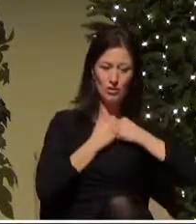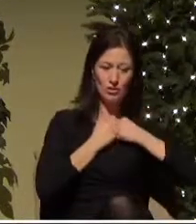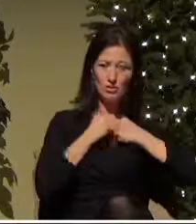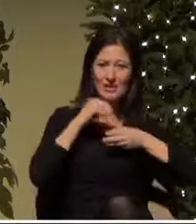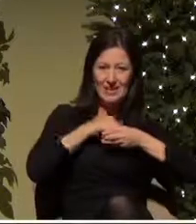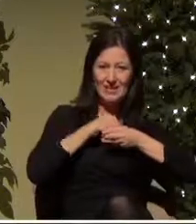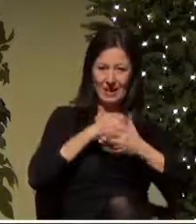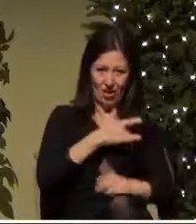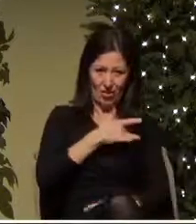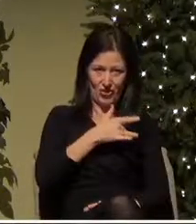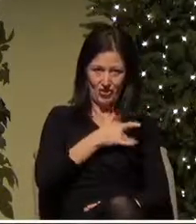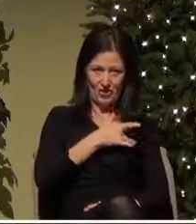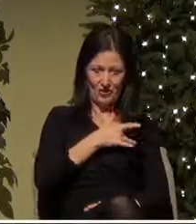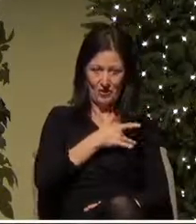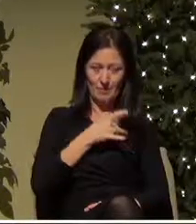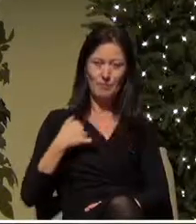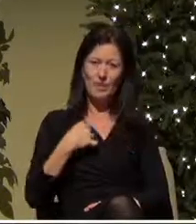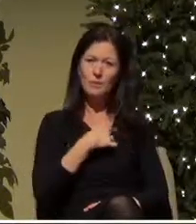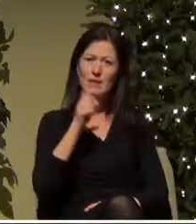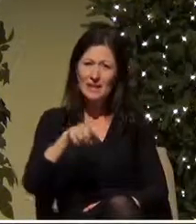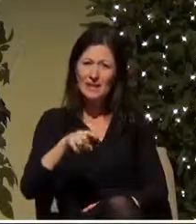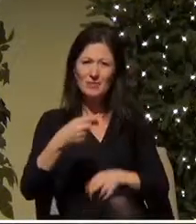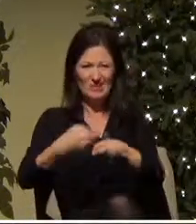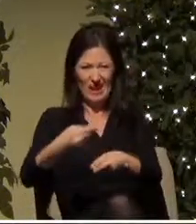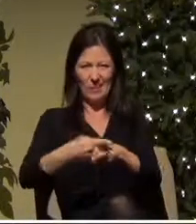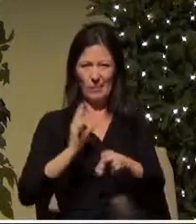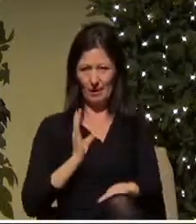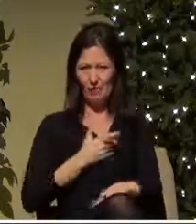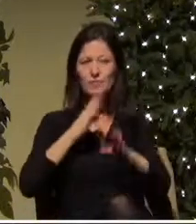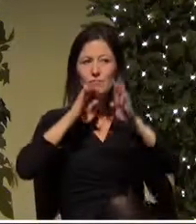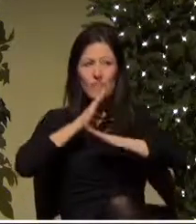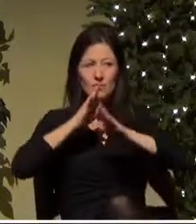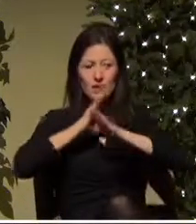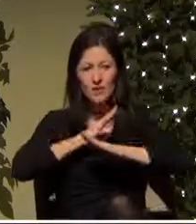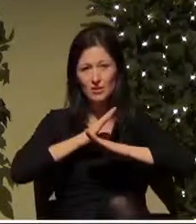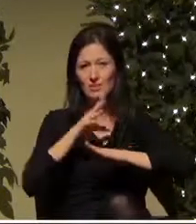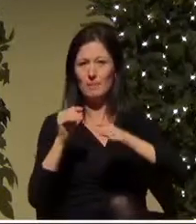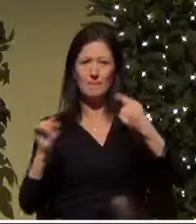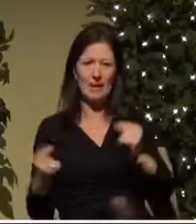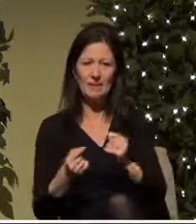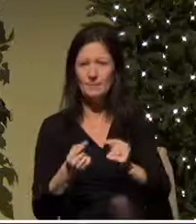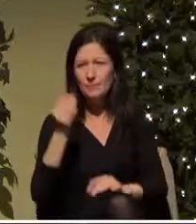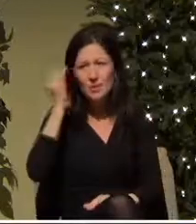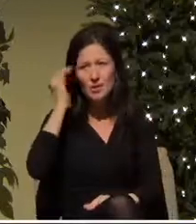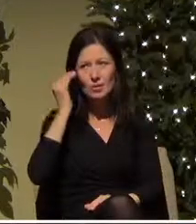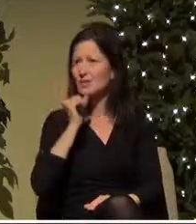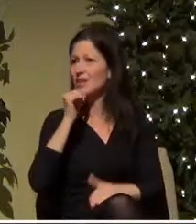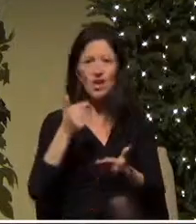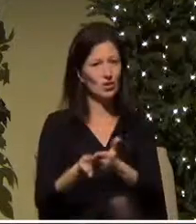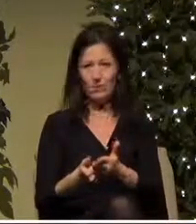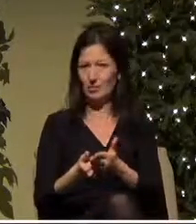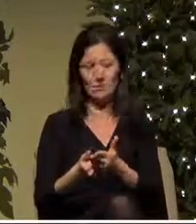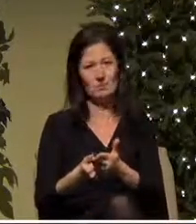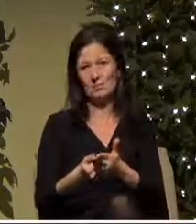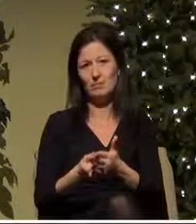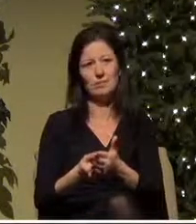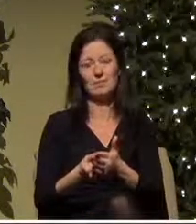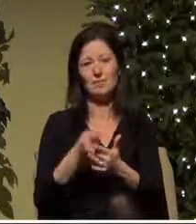it's good for us to be able to name our frustrations and our pains to know that it's not good to be alone